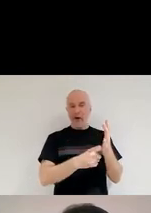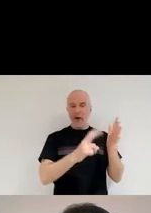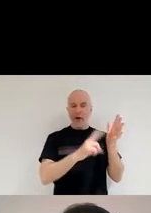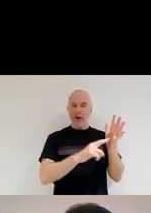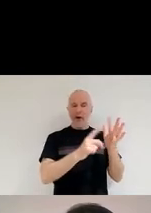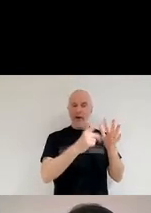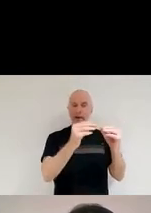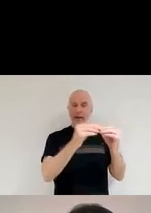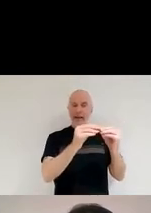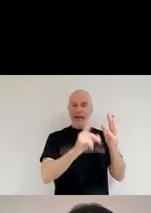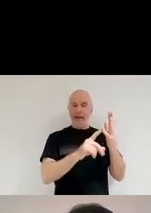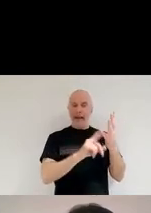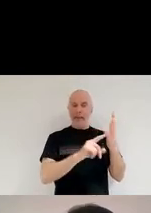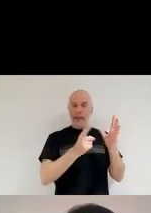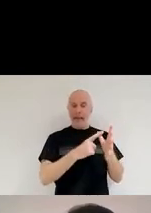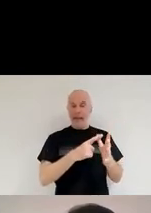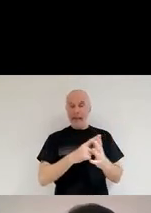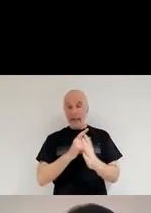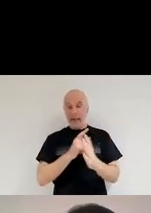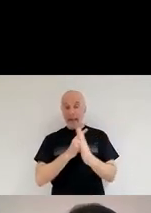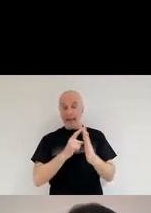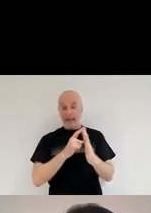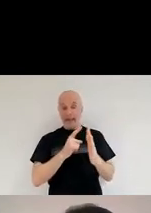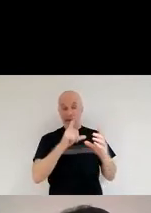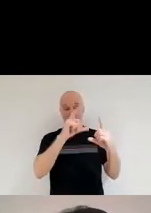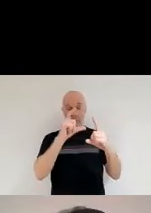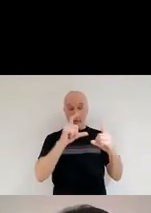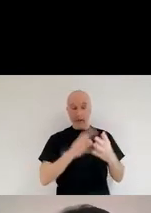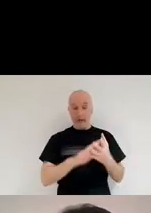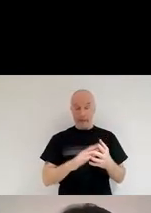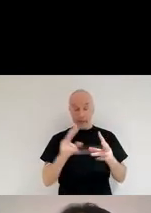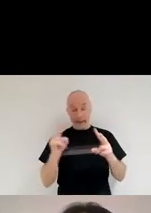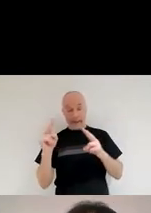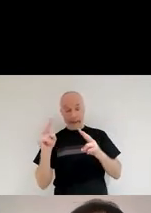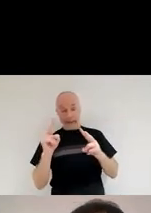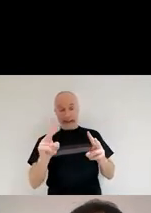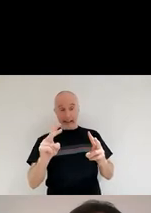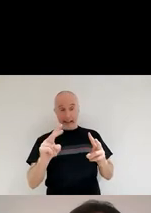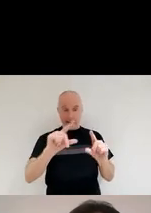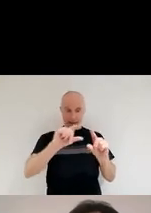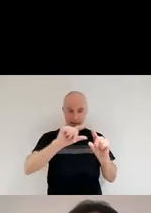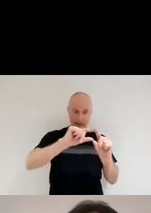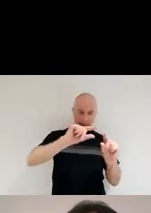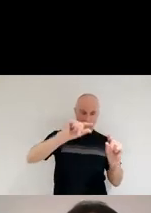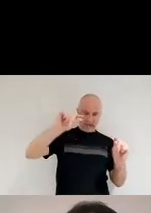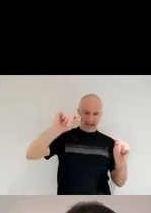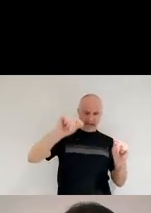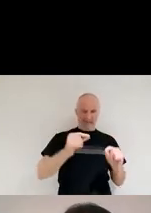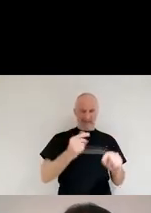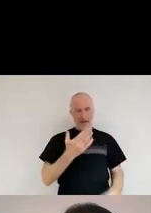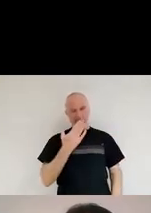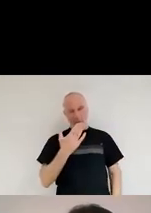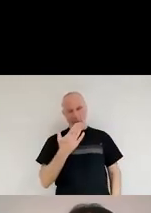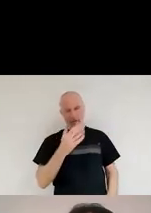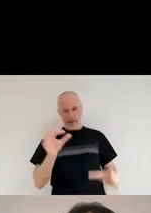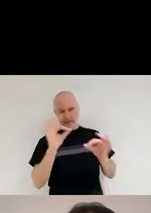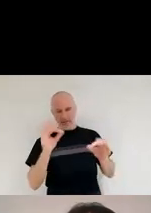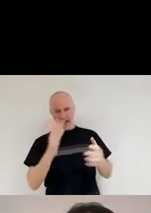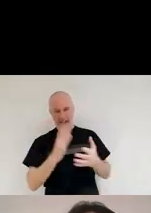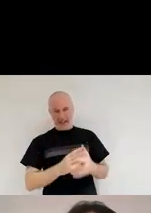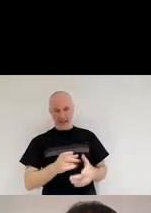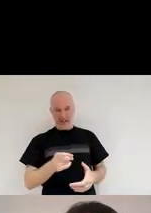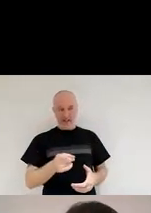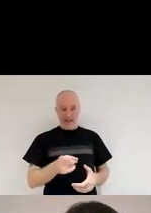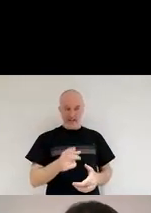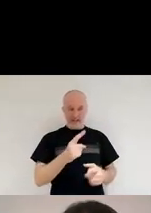side picture, you can just, you can see it's kind of a little bit boring, right? You can't see much. You can see like this disk